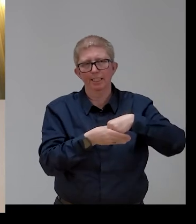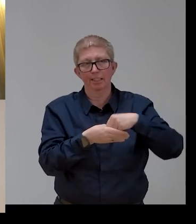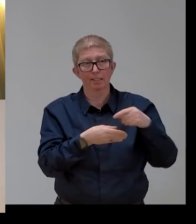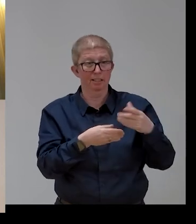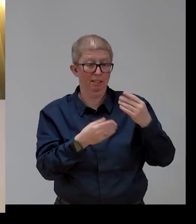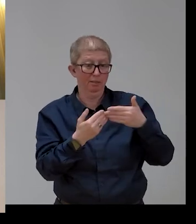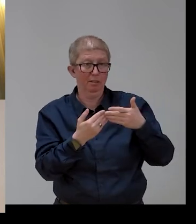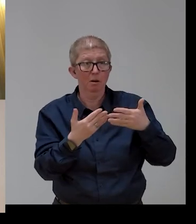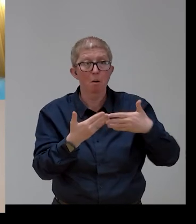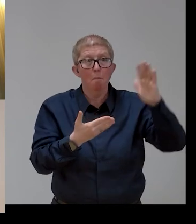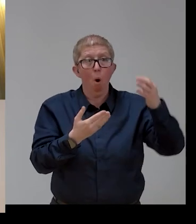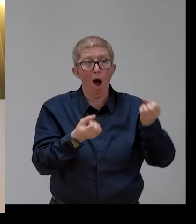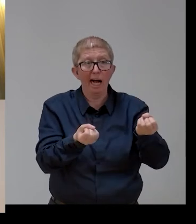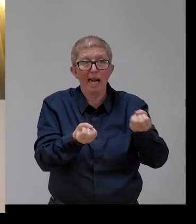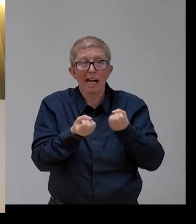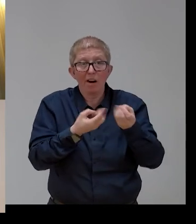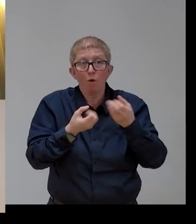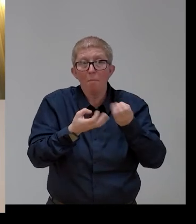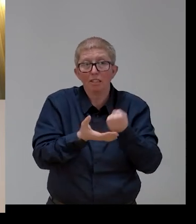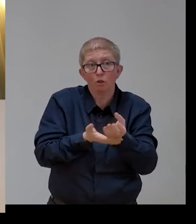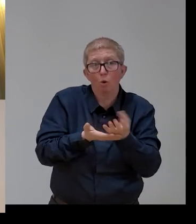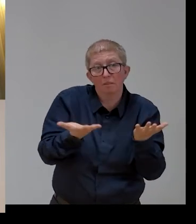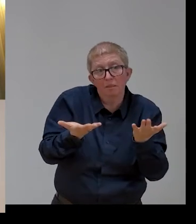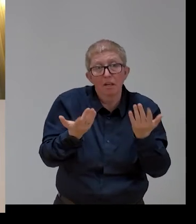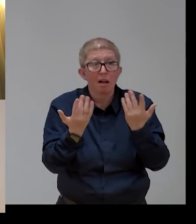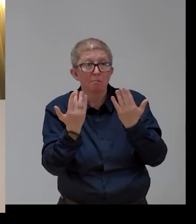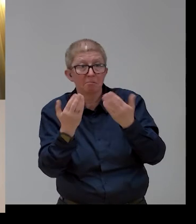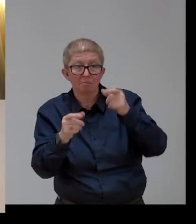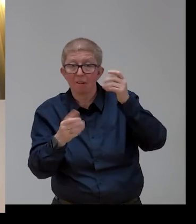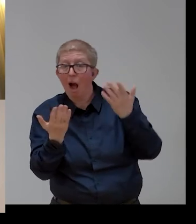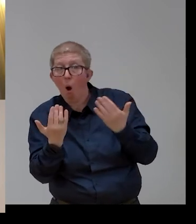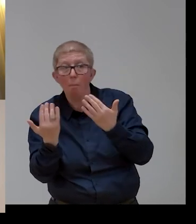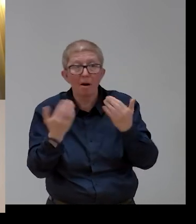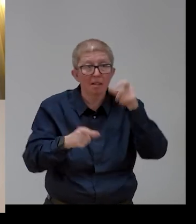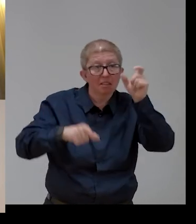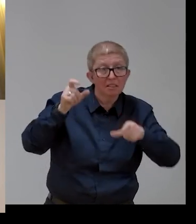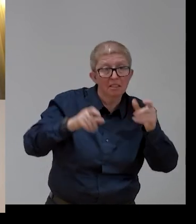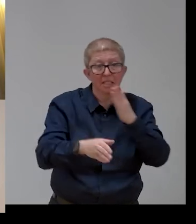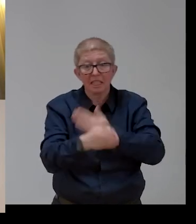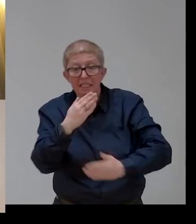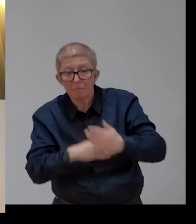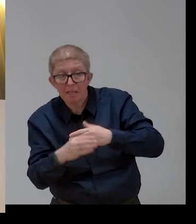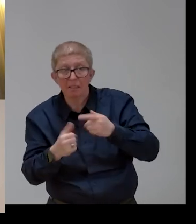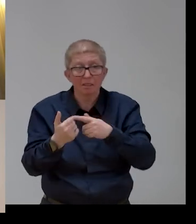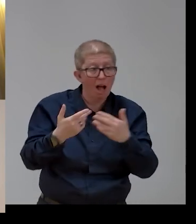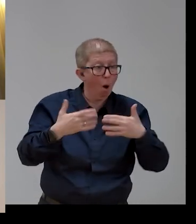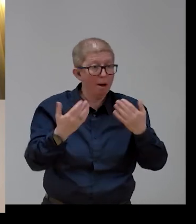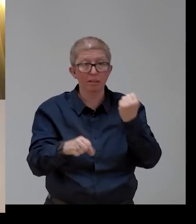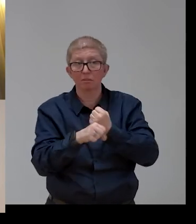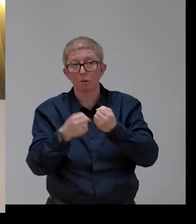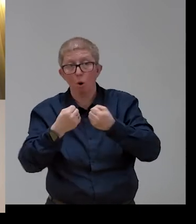number of persons with disabilities, but the conditions of employment of persons with disabilities, because this is essential to define policies